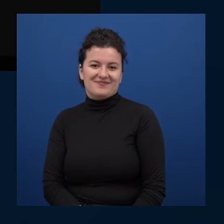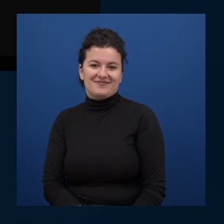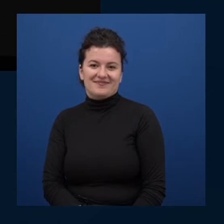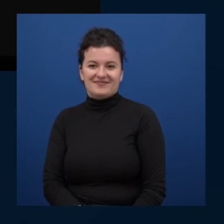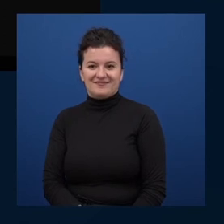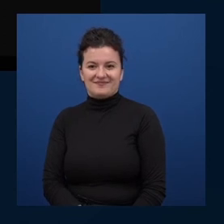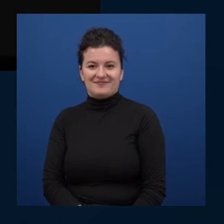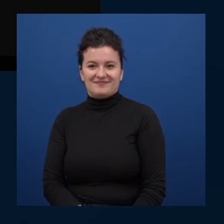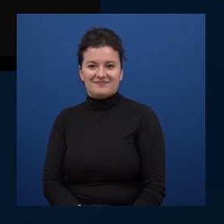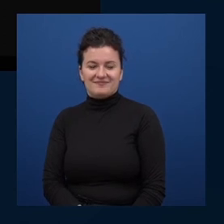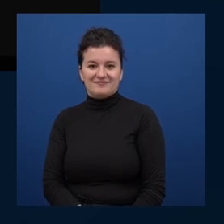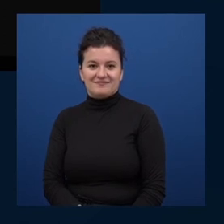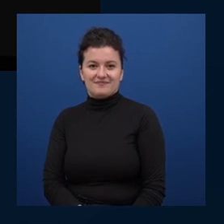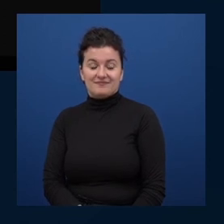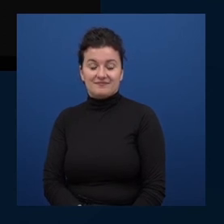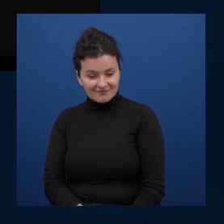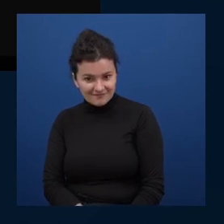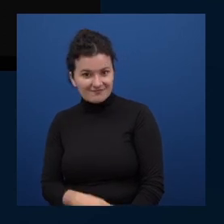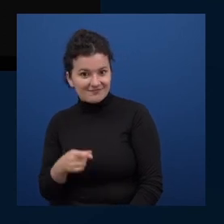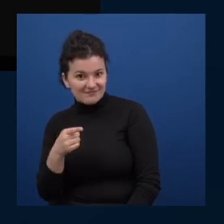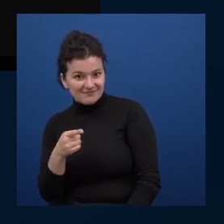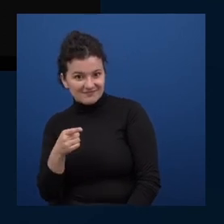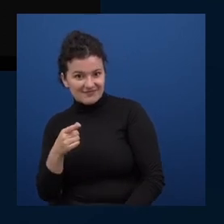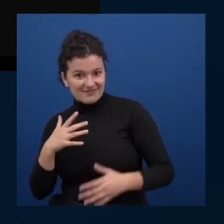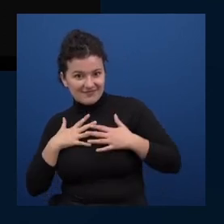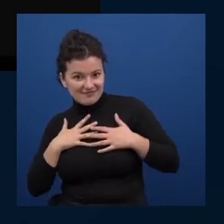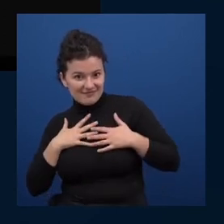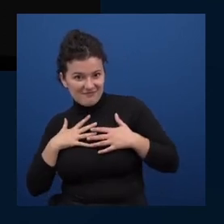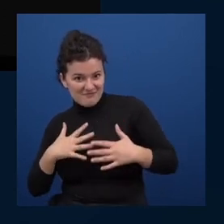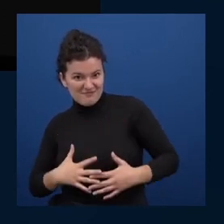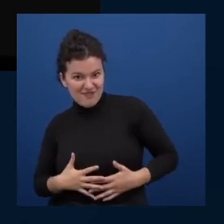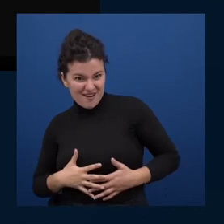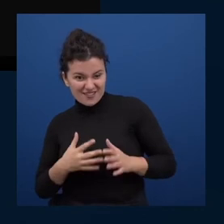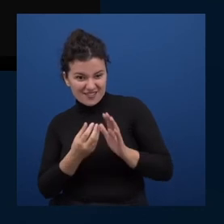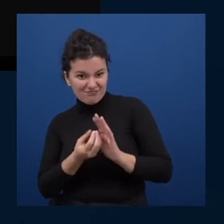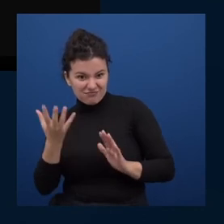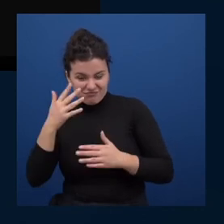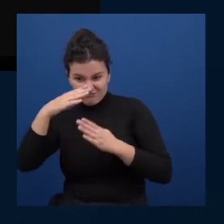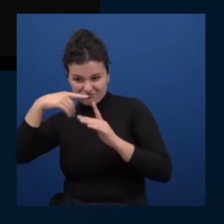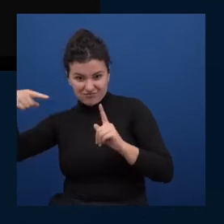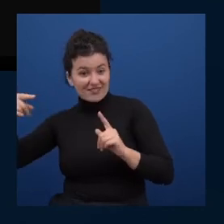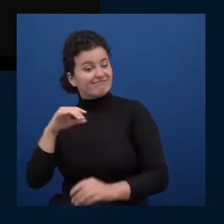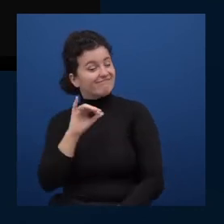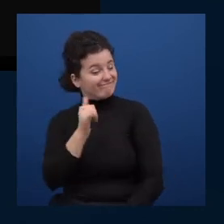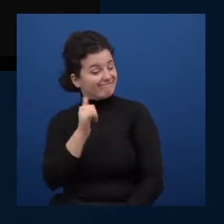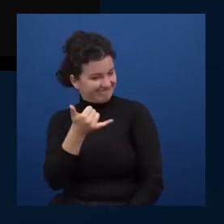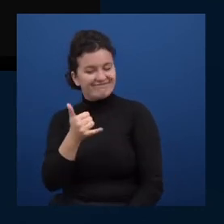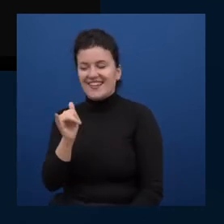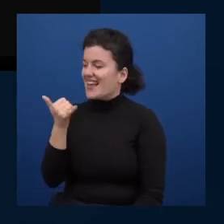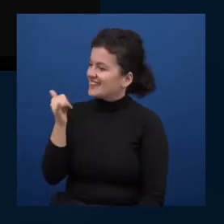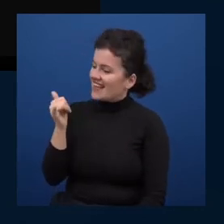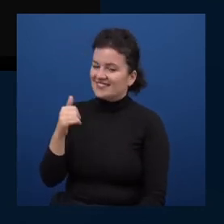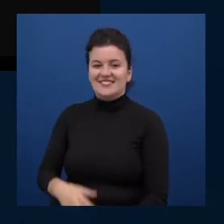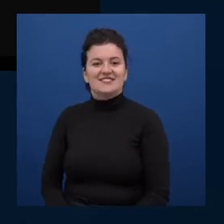yes yeah like sre for your body this is amazing that's the rest api and then right here i have a pi